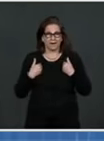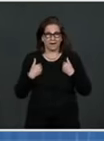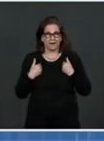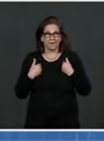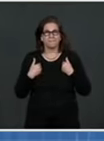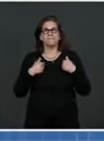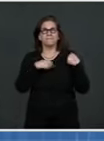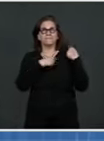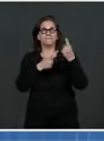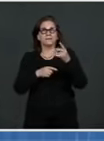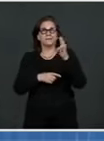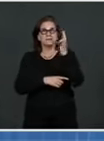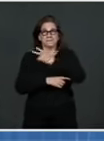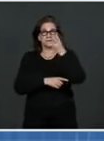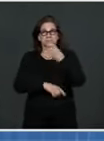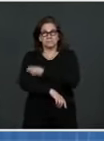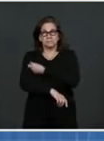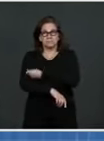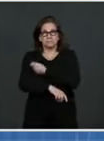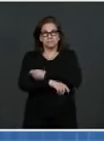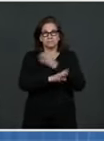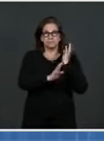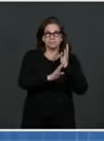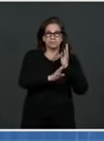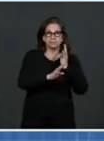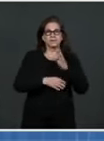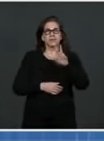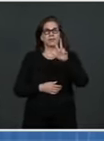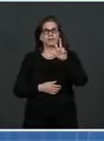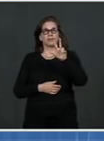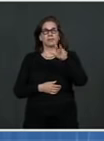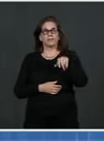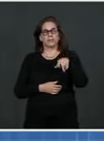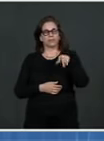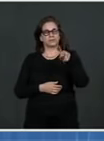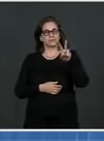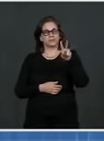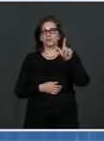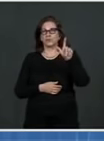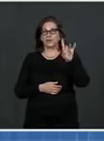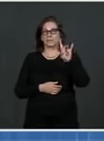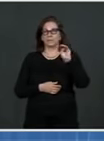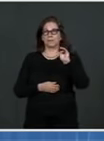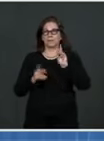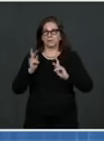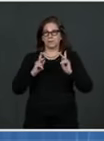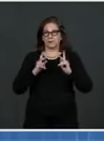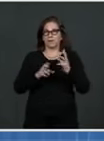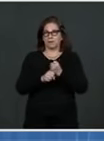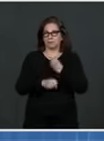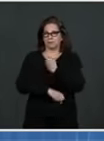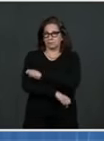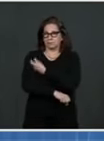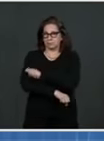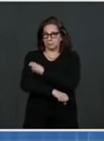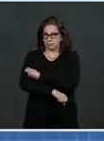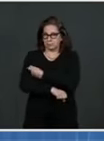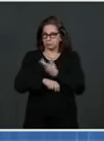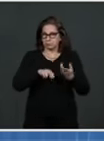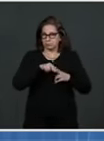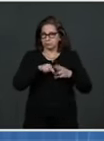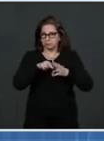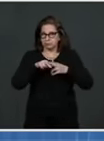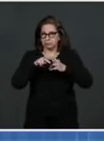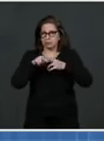the U.S. reported 3.28 million vaccinations. This is significant progress toward the President's